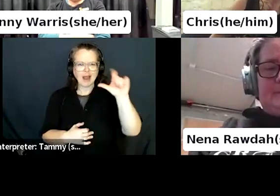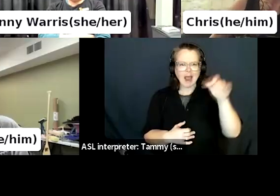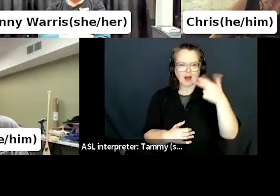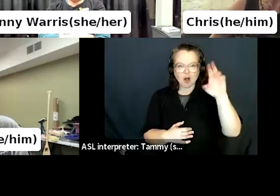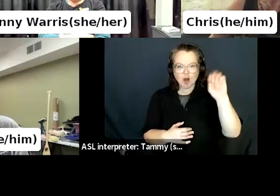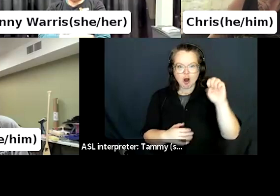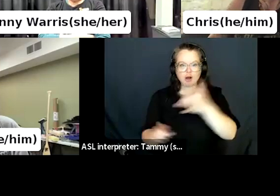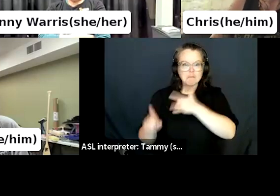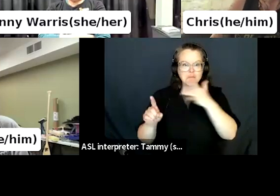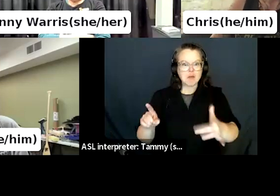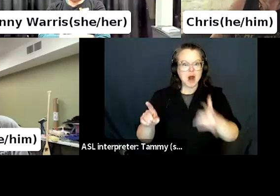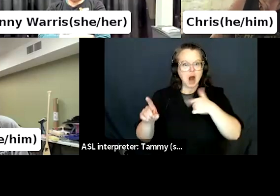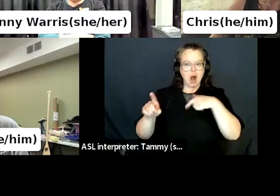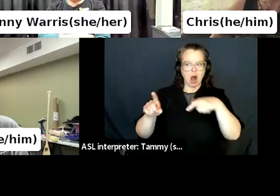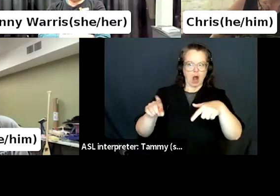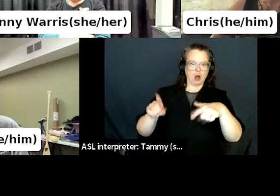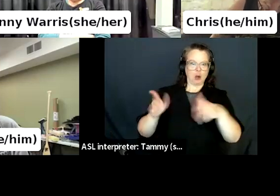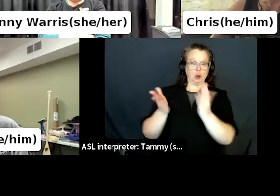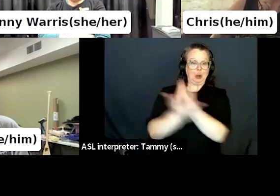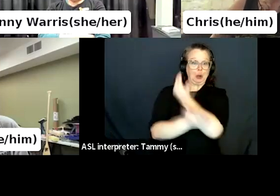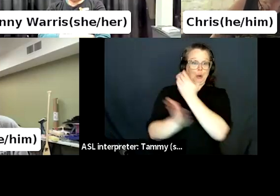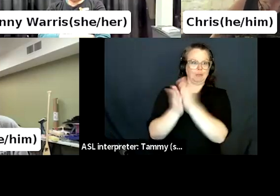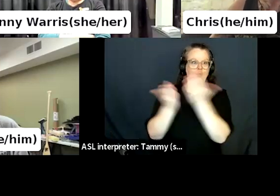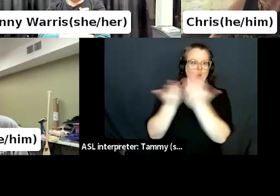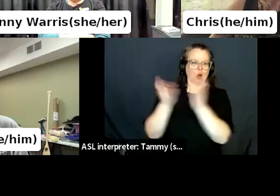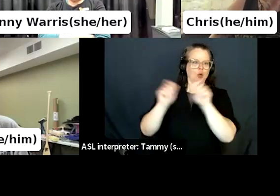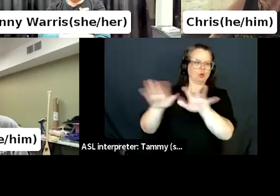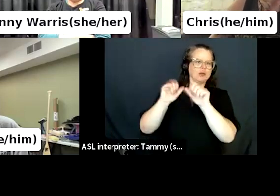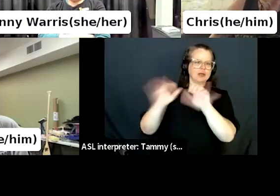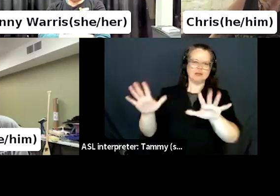orders that way. It's really cut out a lot of, um,